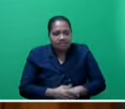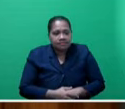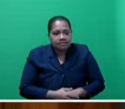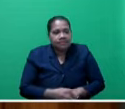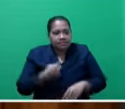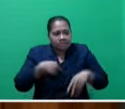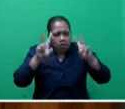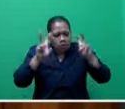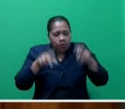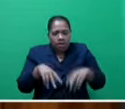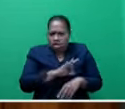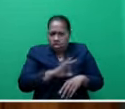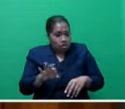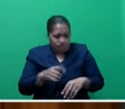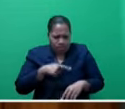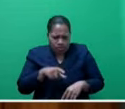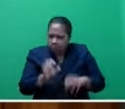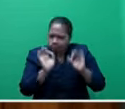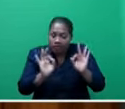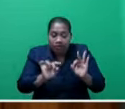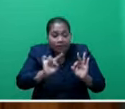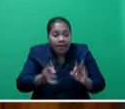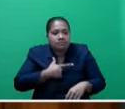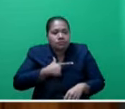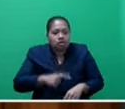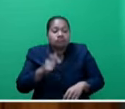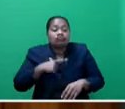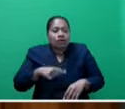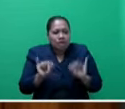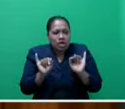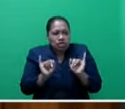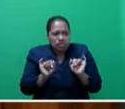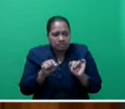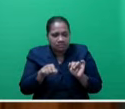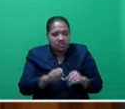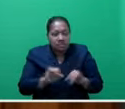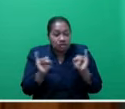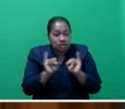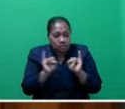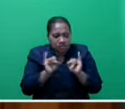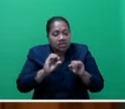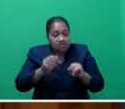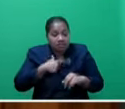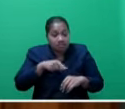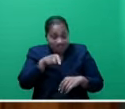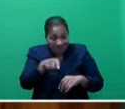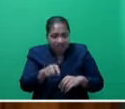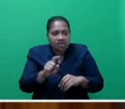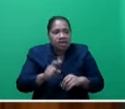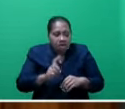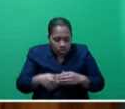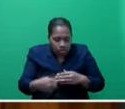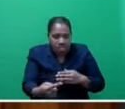not because it's perfect, but because it's urgent. And in that spirit, I also vow to keep making suggestions until the